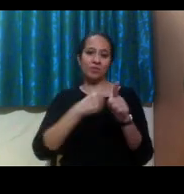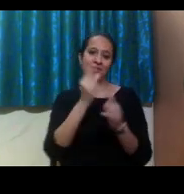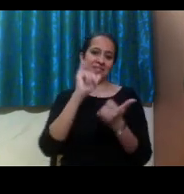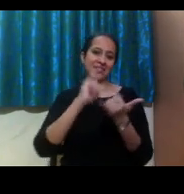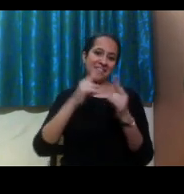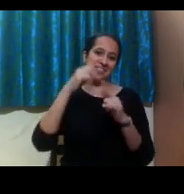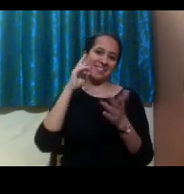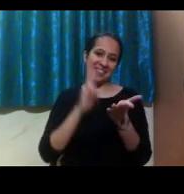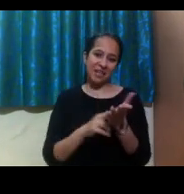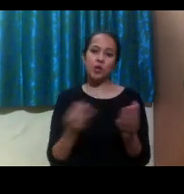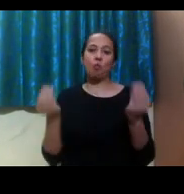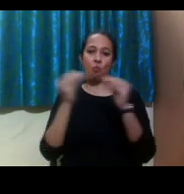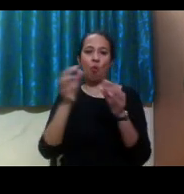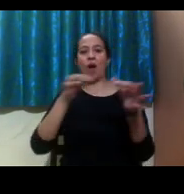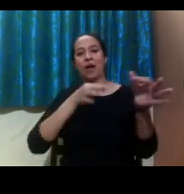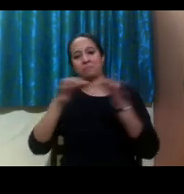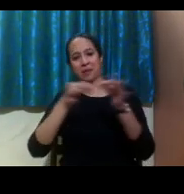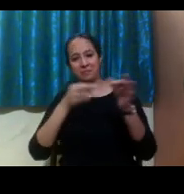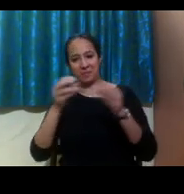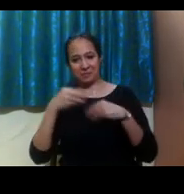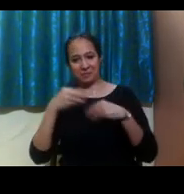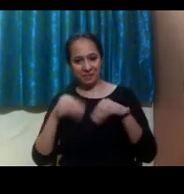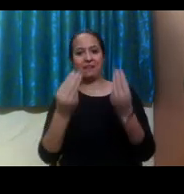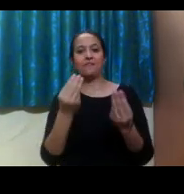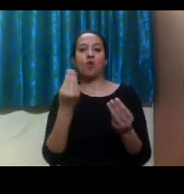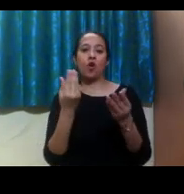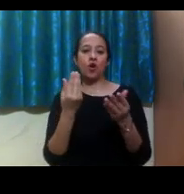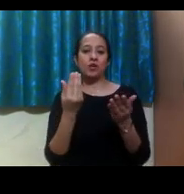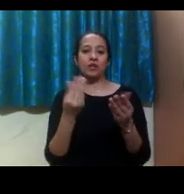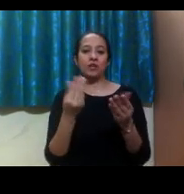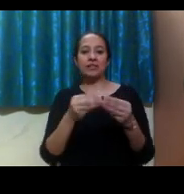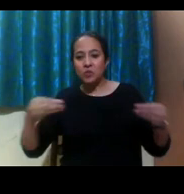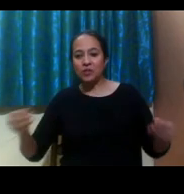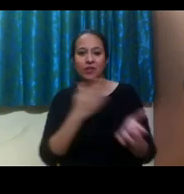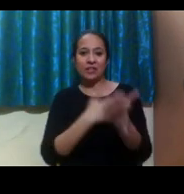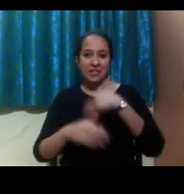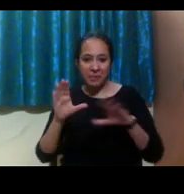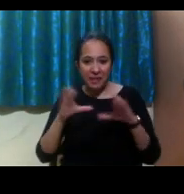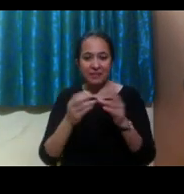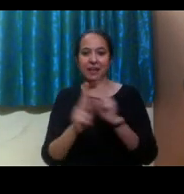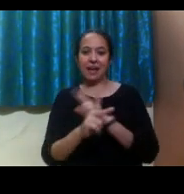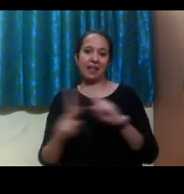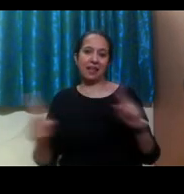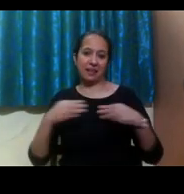the disability resources and campus resources. And thank you.